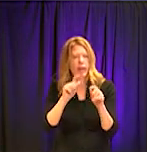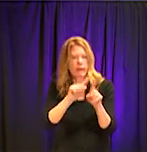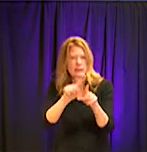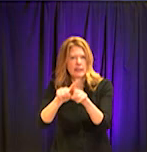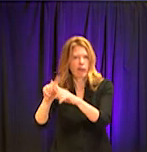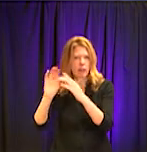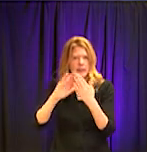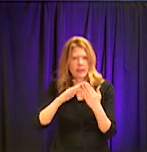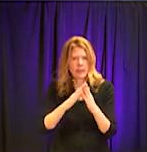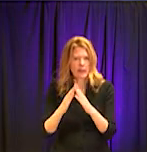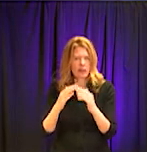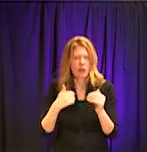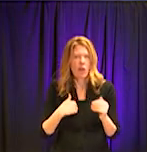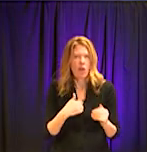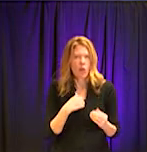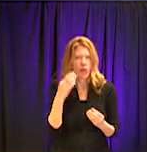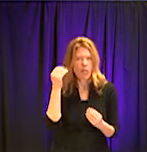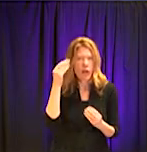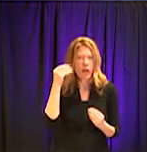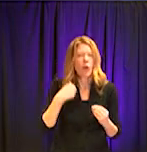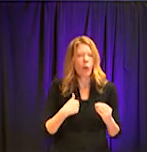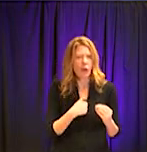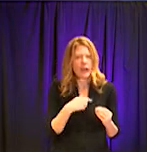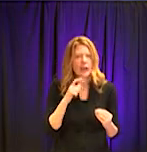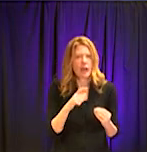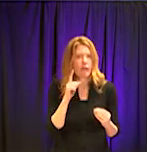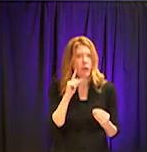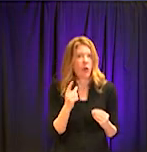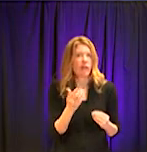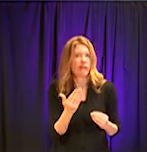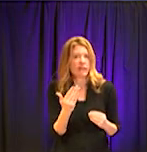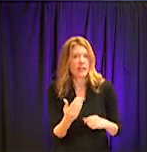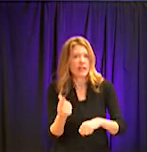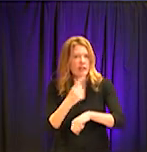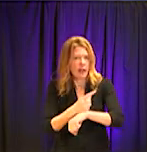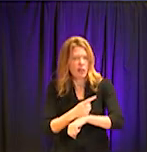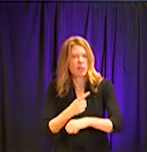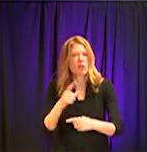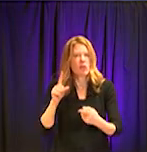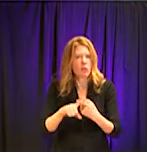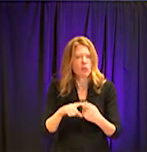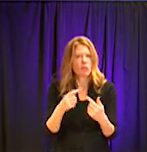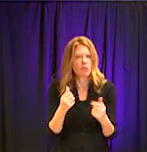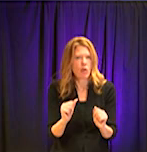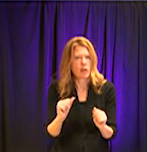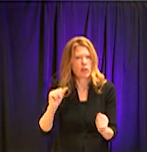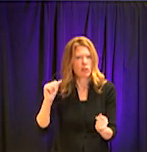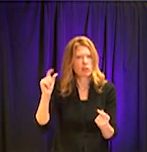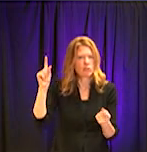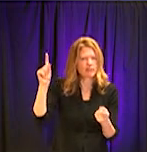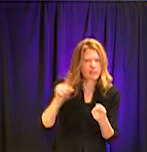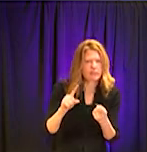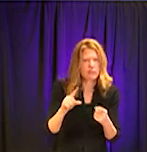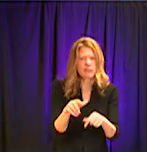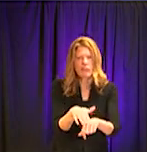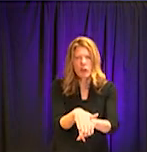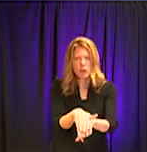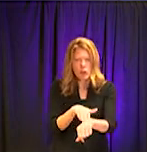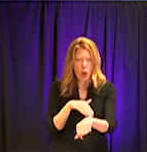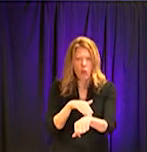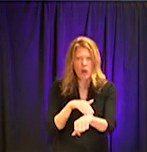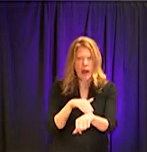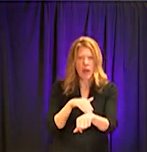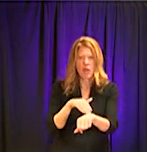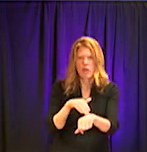at least for 15 days to try to do what we can to slow down the spread. To be more